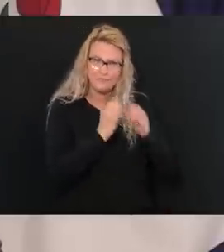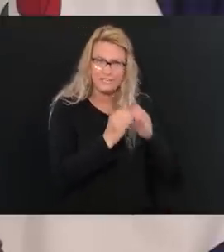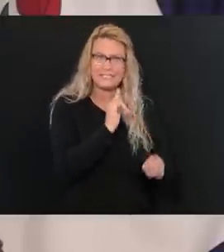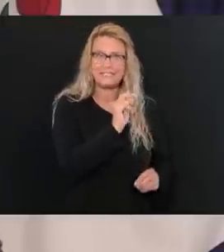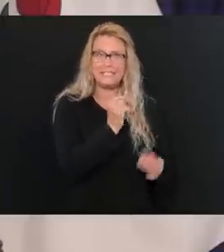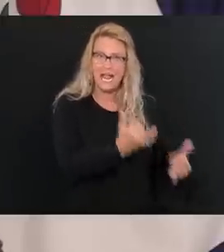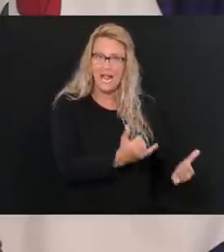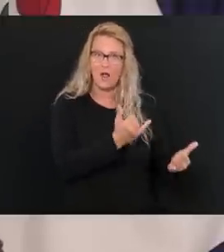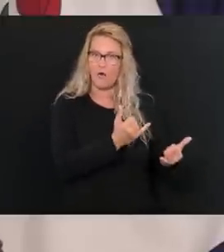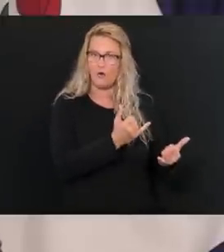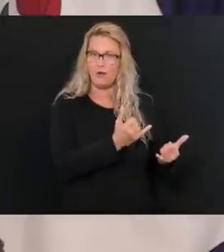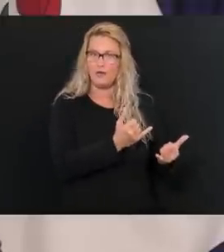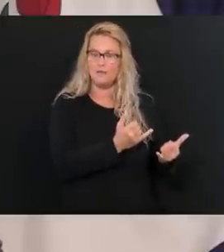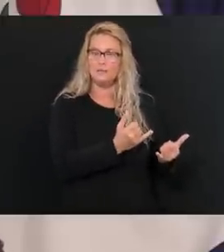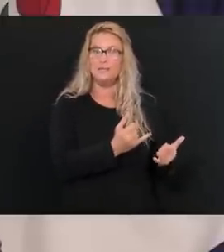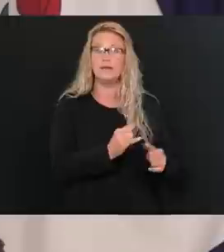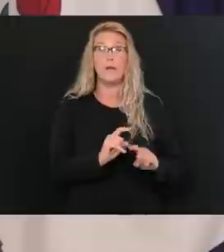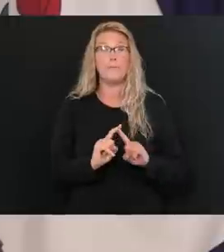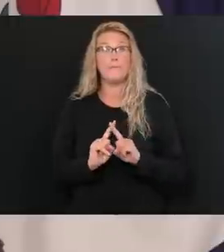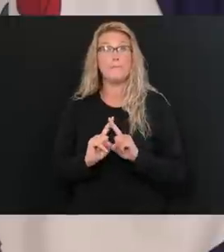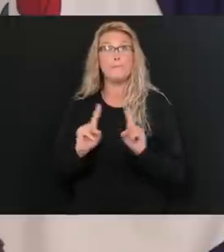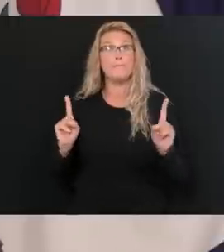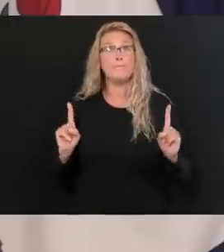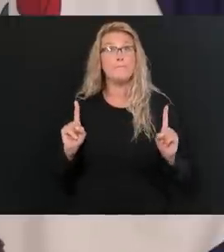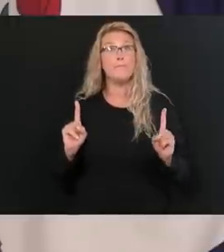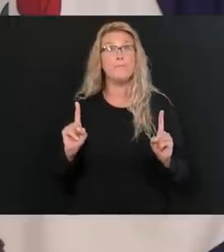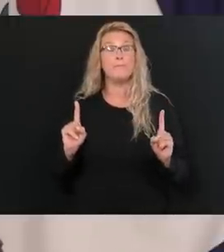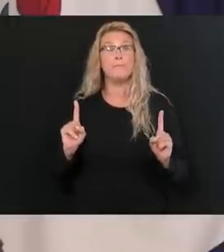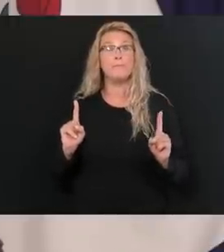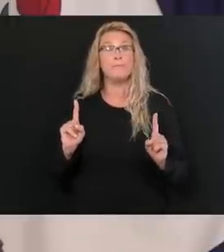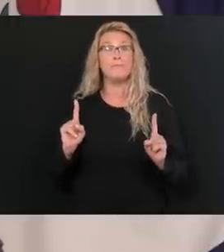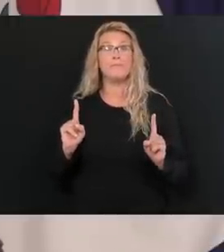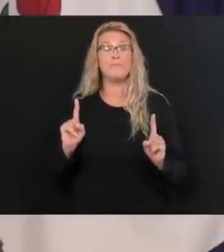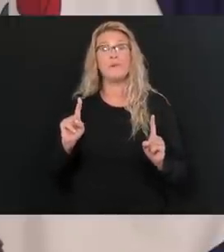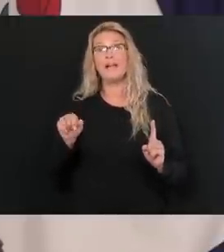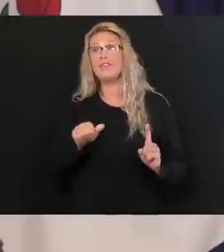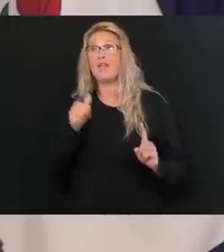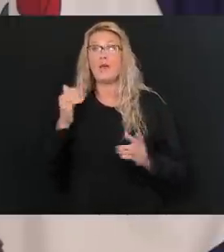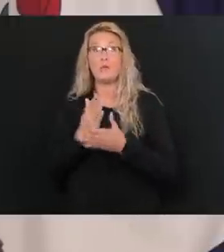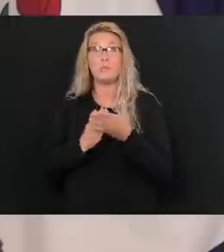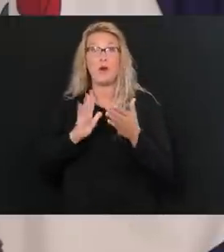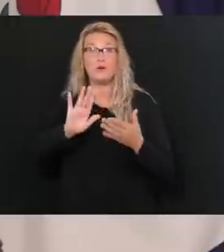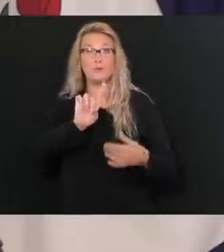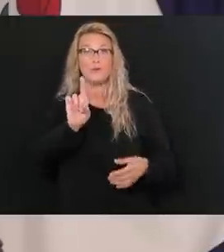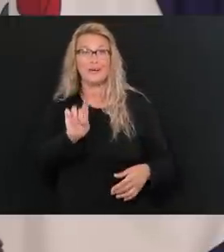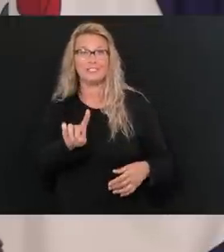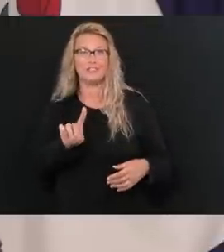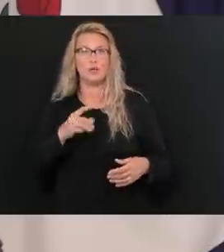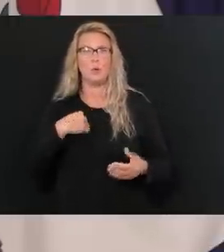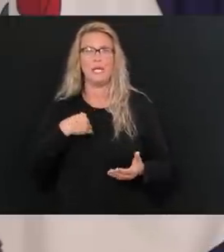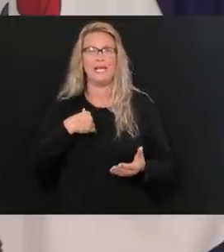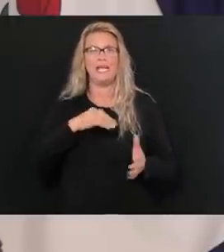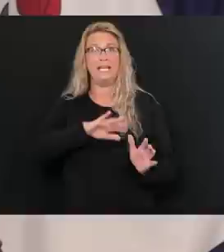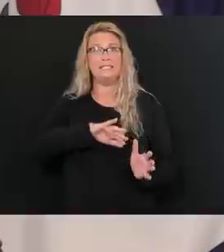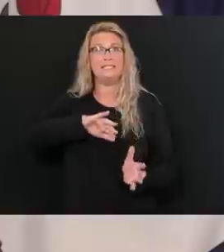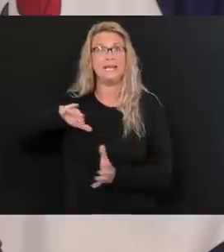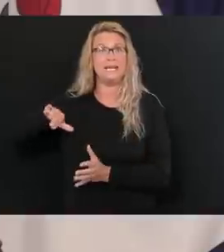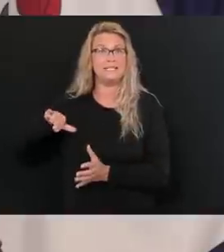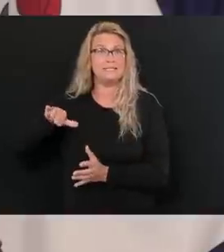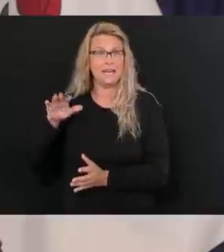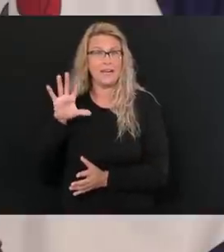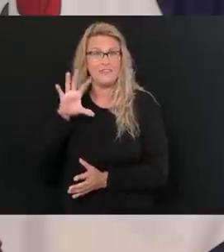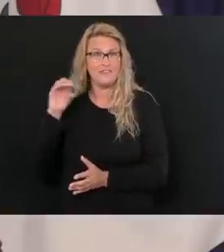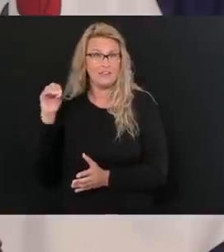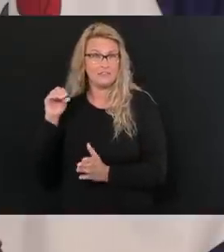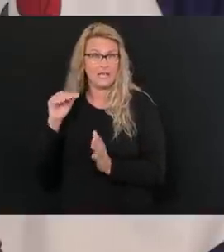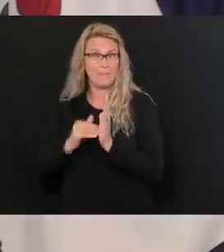And so, but from the standpoint of the, the other aspects of your question, you know, we, we set aside 50, 50 million additional